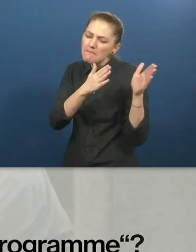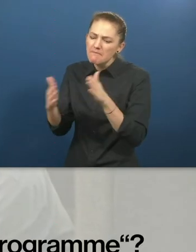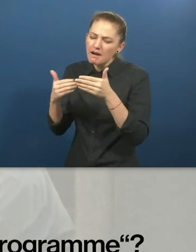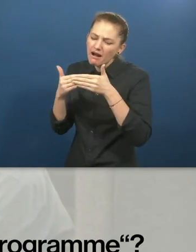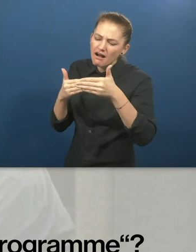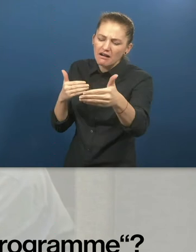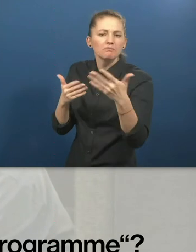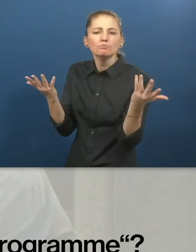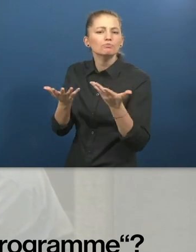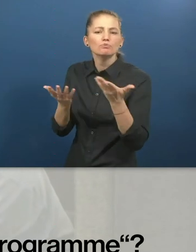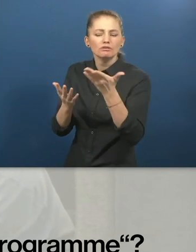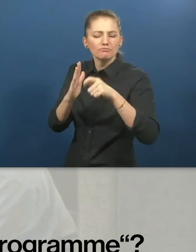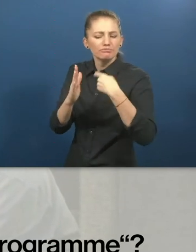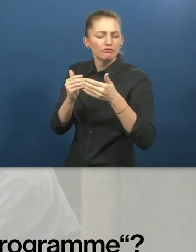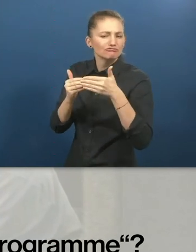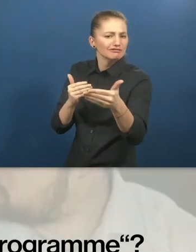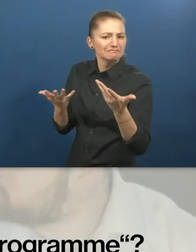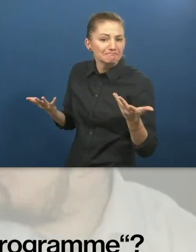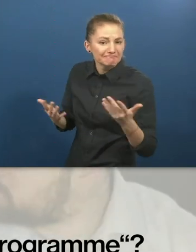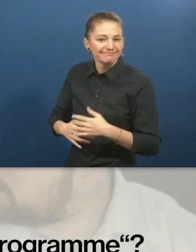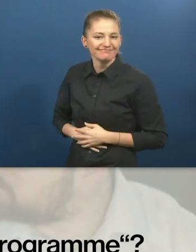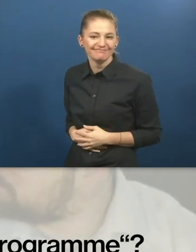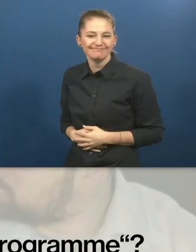TCPID Graduate Internship Program?